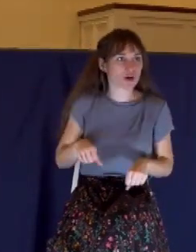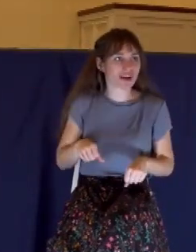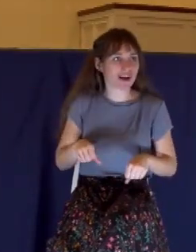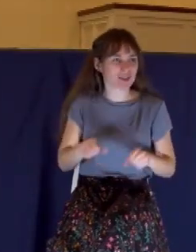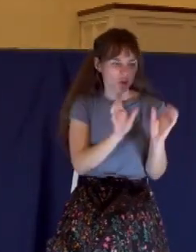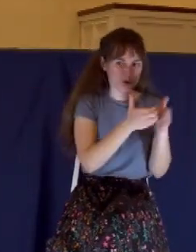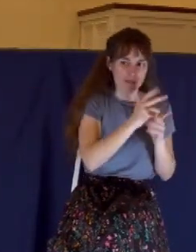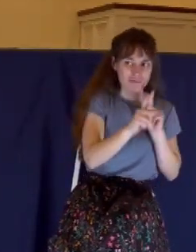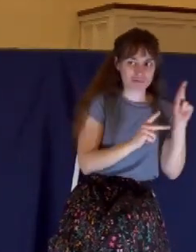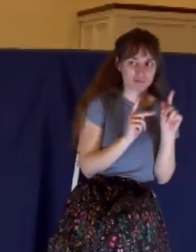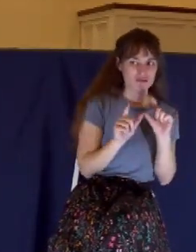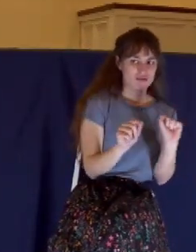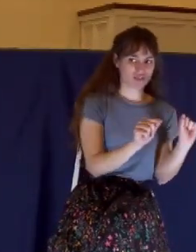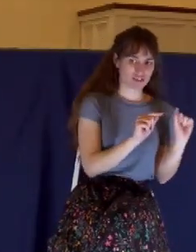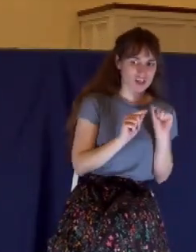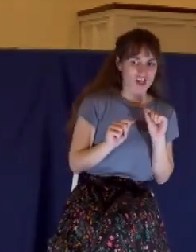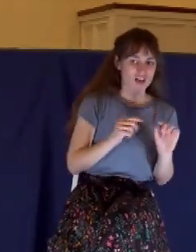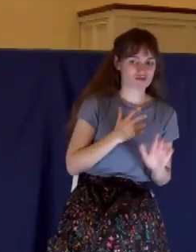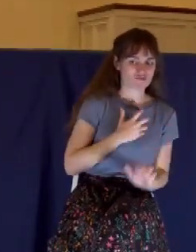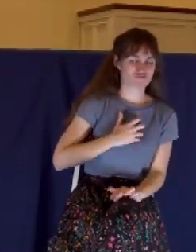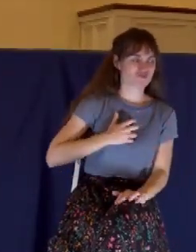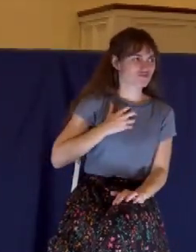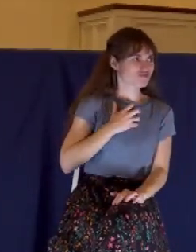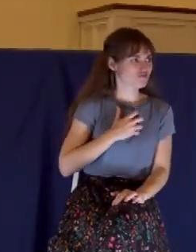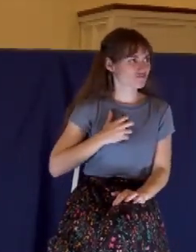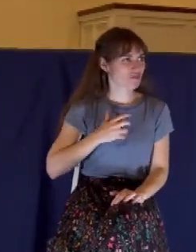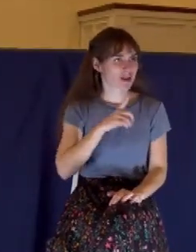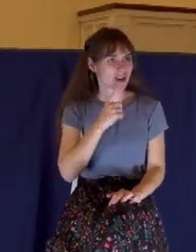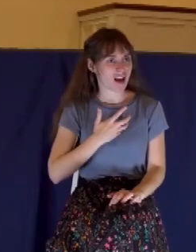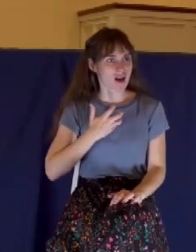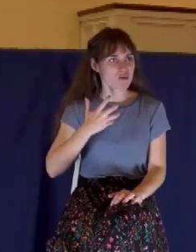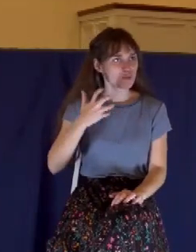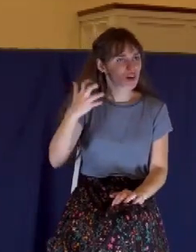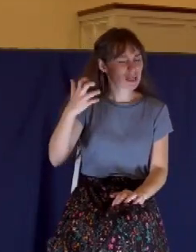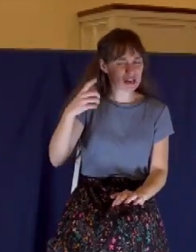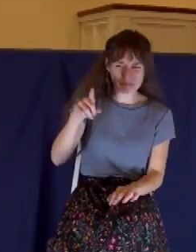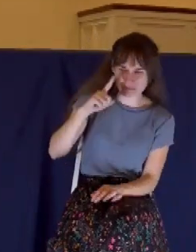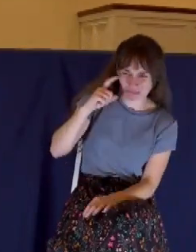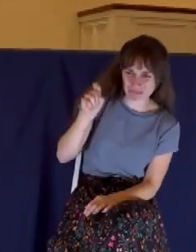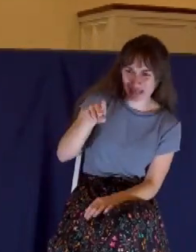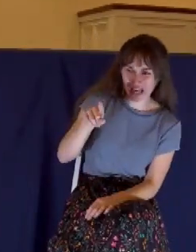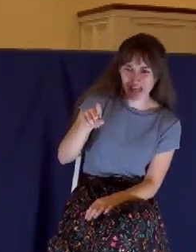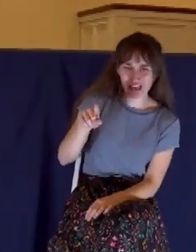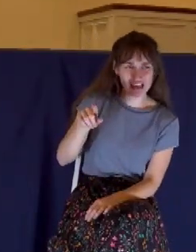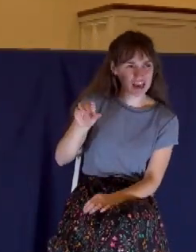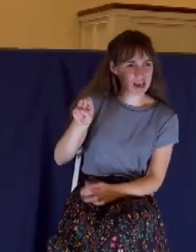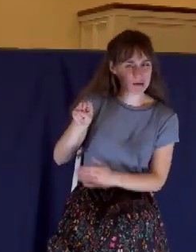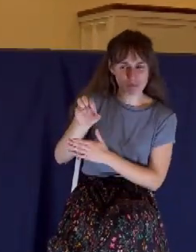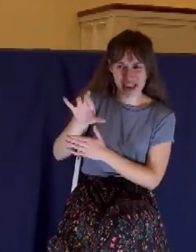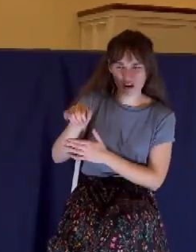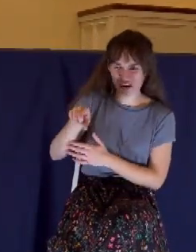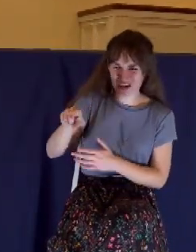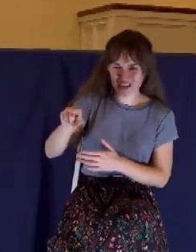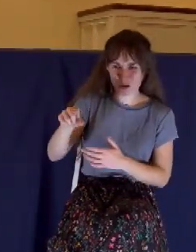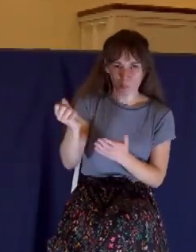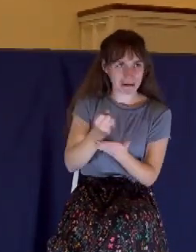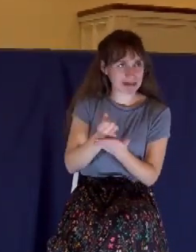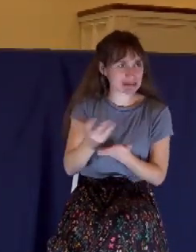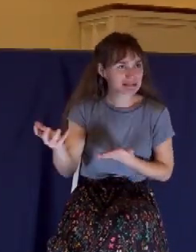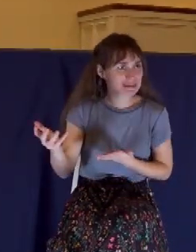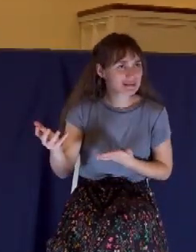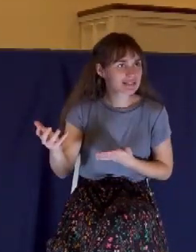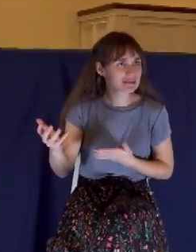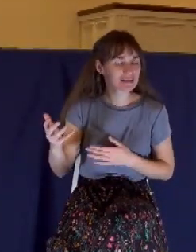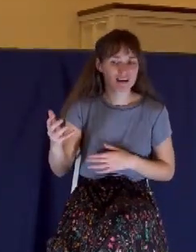of fury, of anger. They saw what Mary did and they called it a waste. They saw this and they thought,